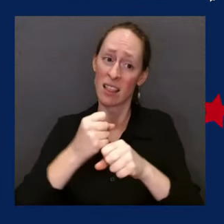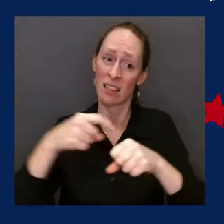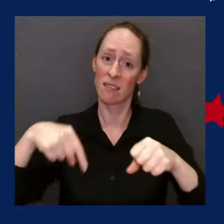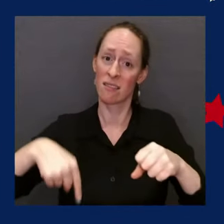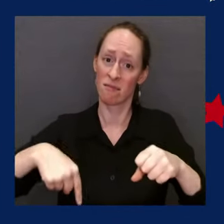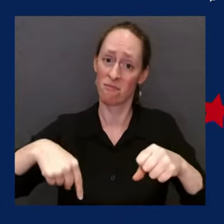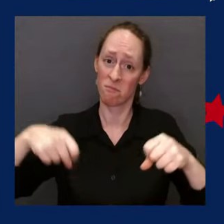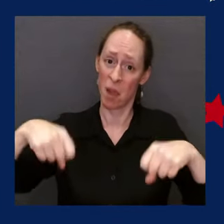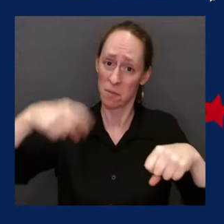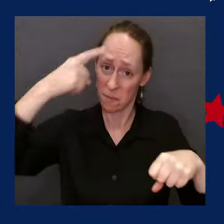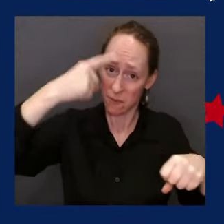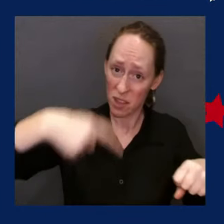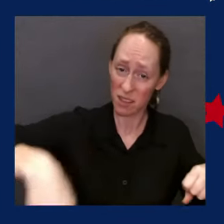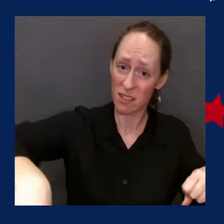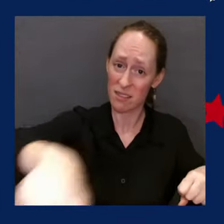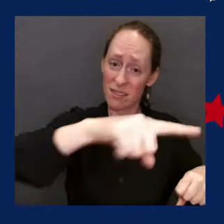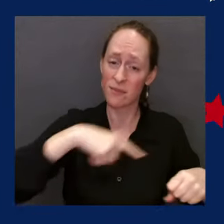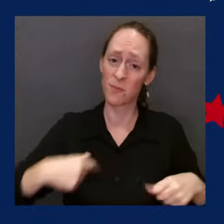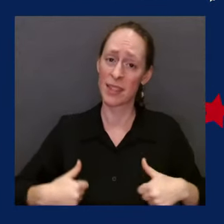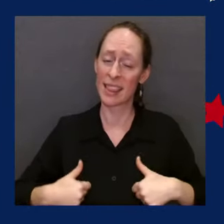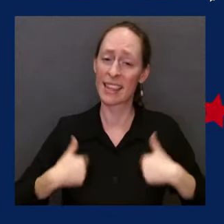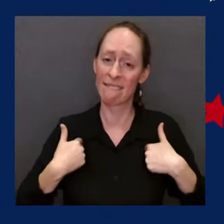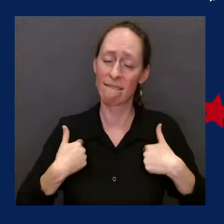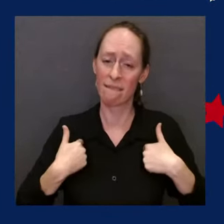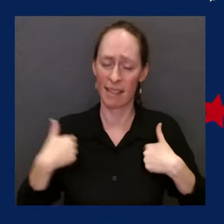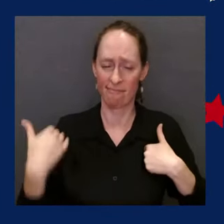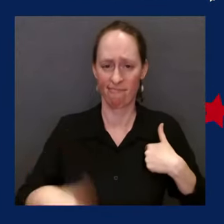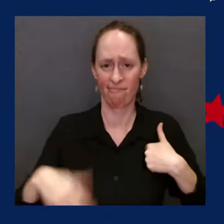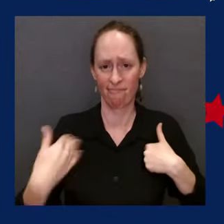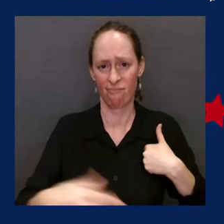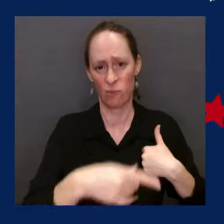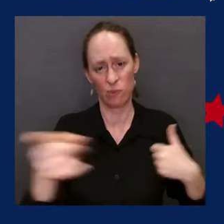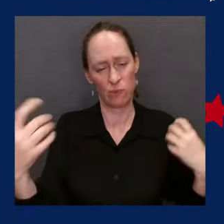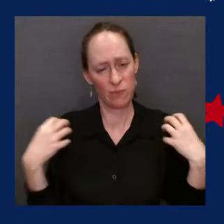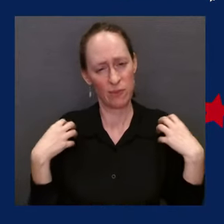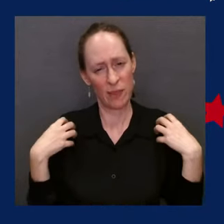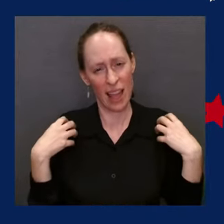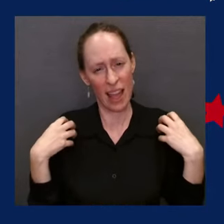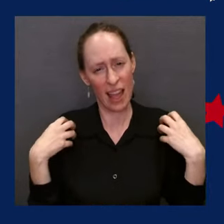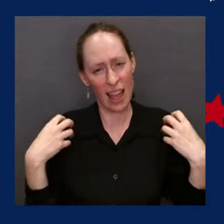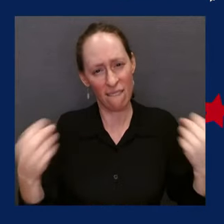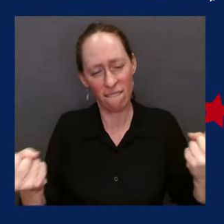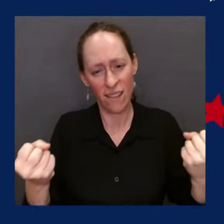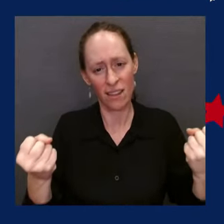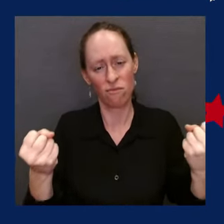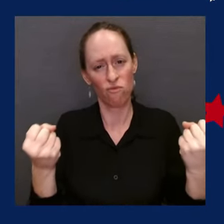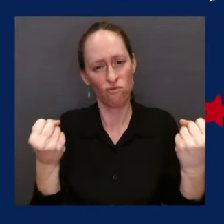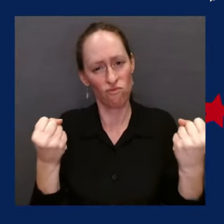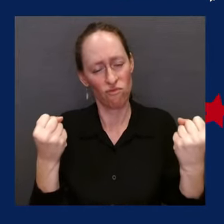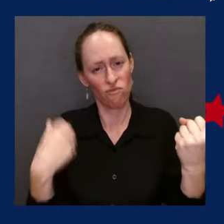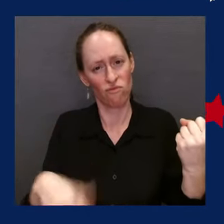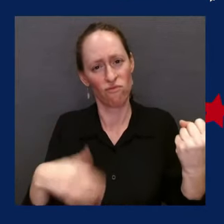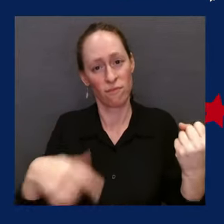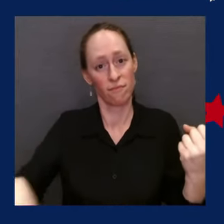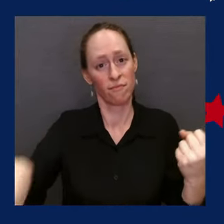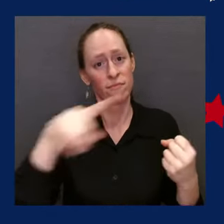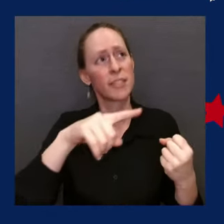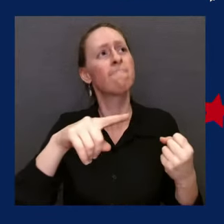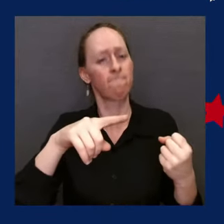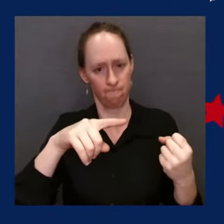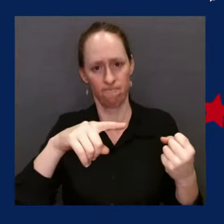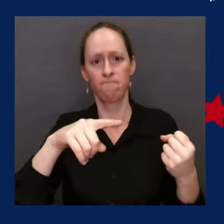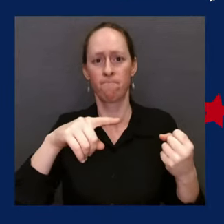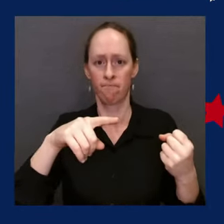nearly 1% of Americans who have made the choice to keep us all safe. You miss births